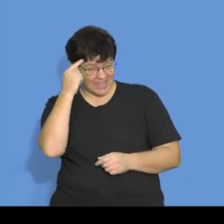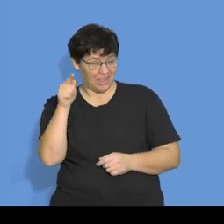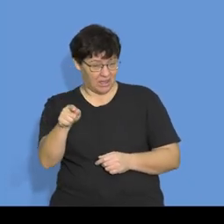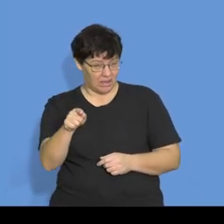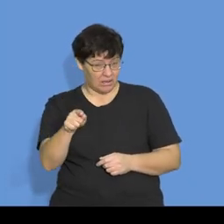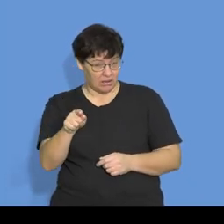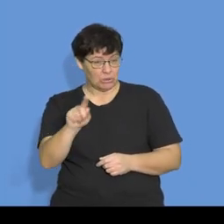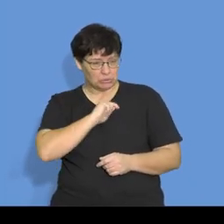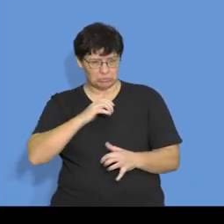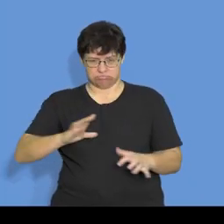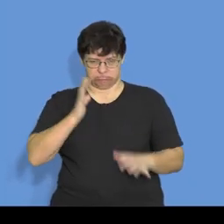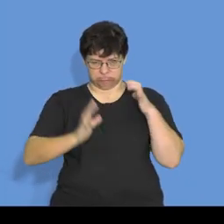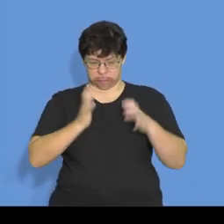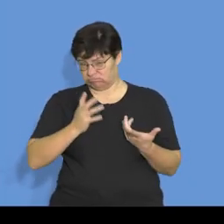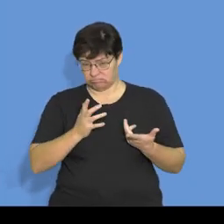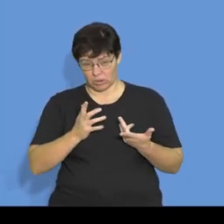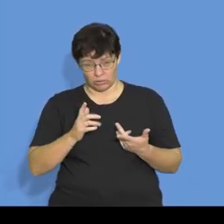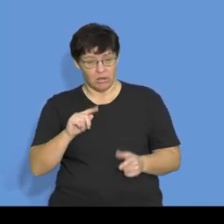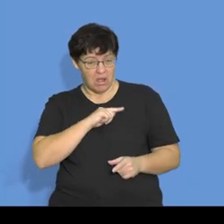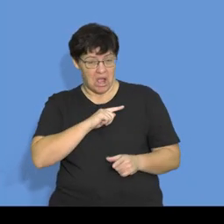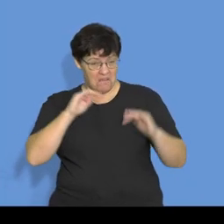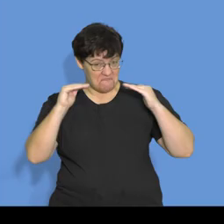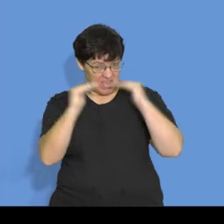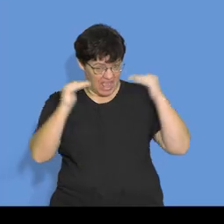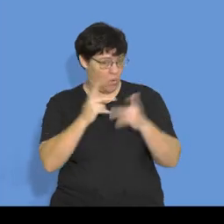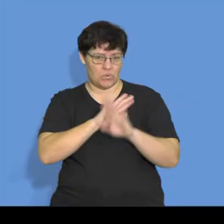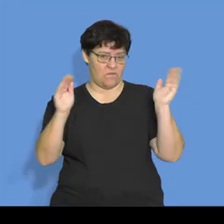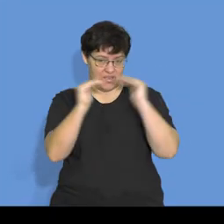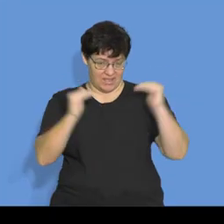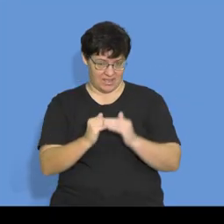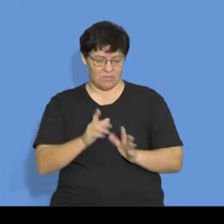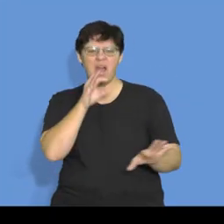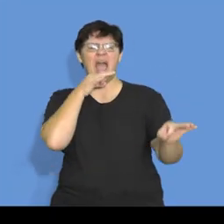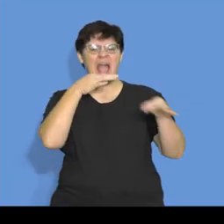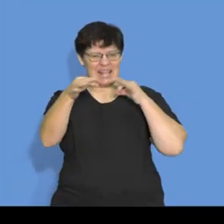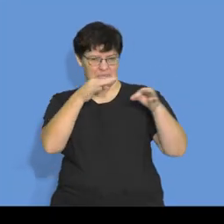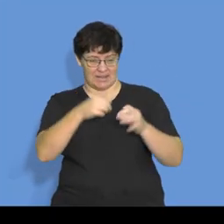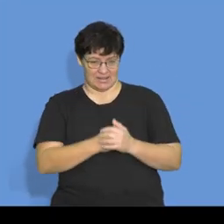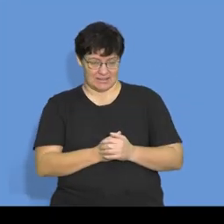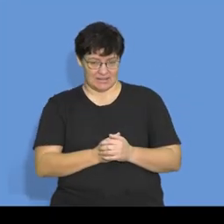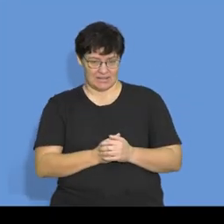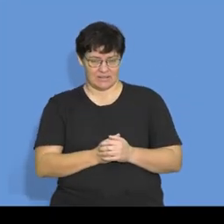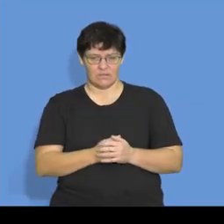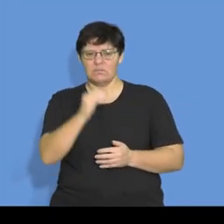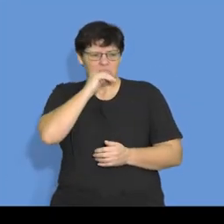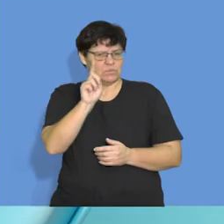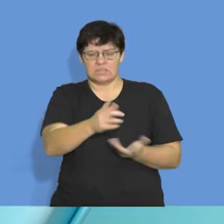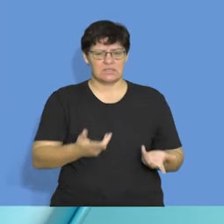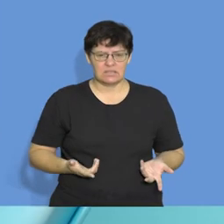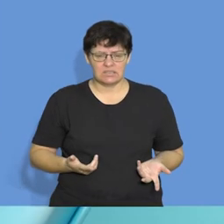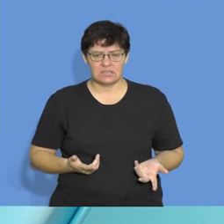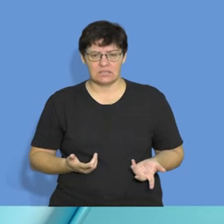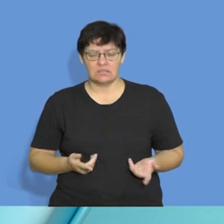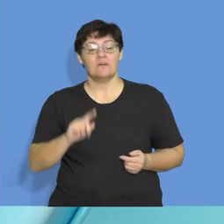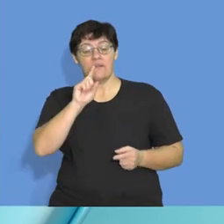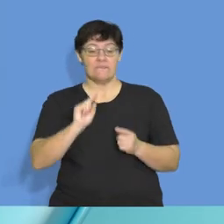in their grievance? Explain your answer. Okay. So this therefore means that you